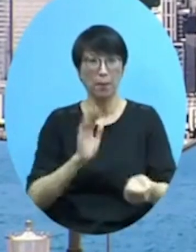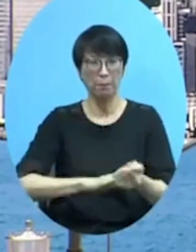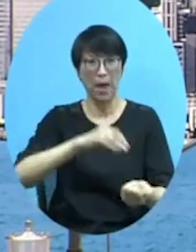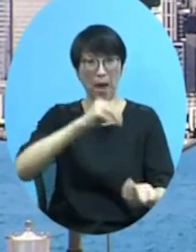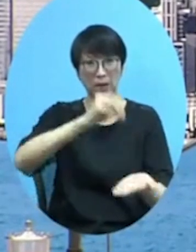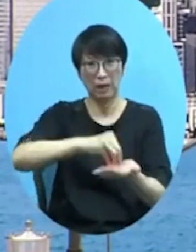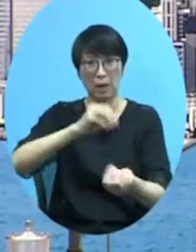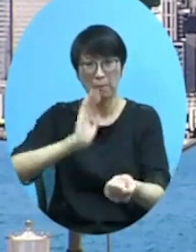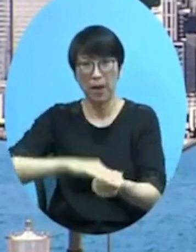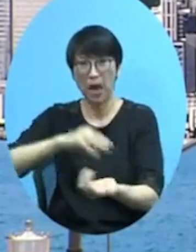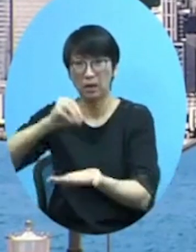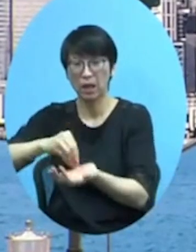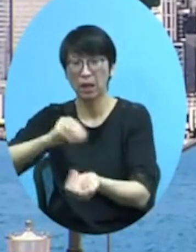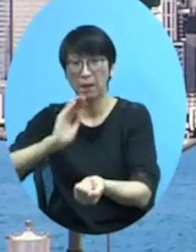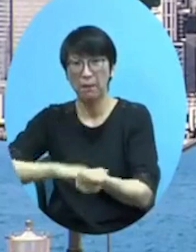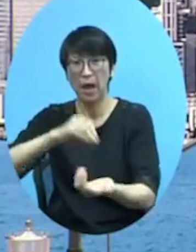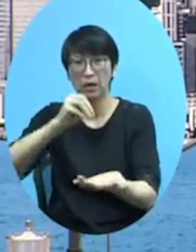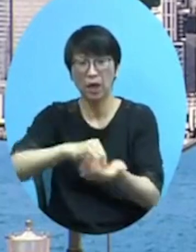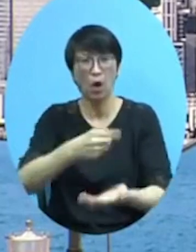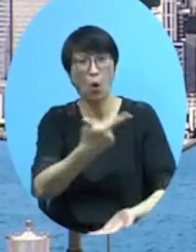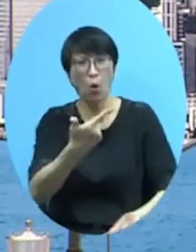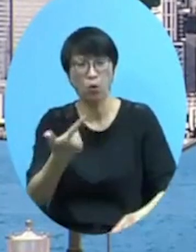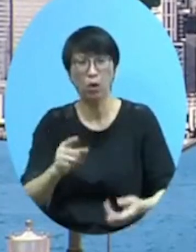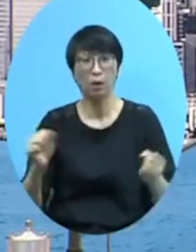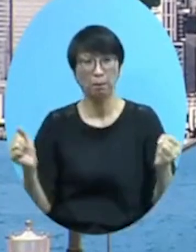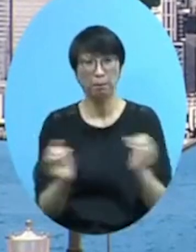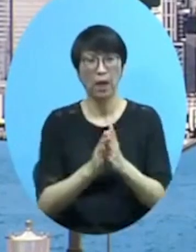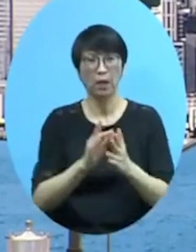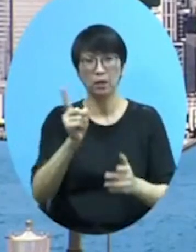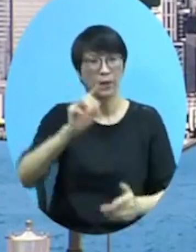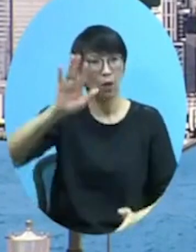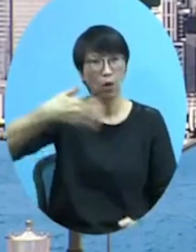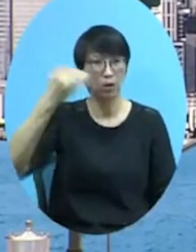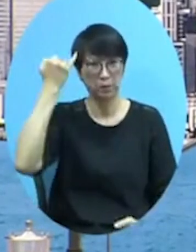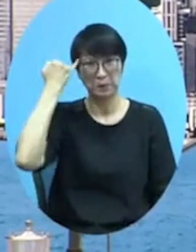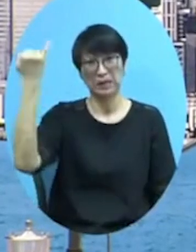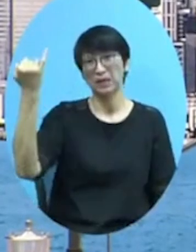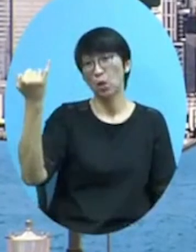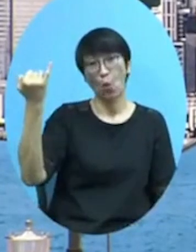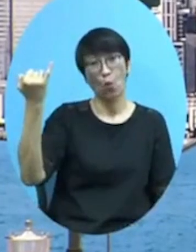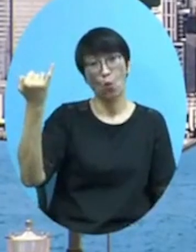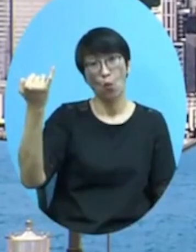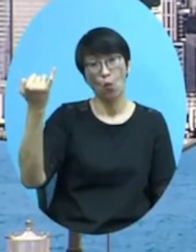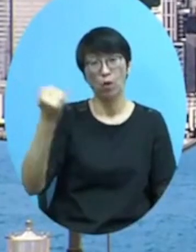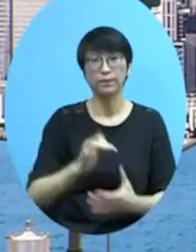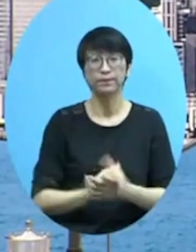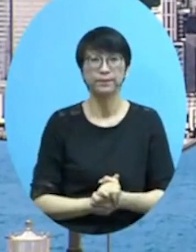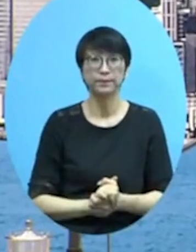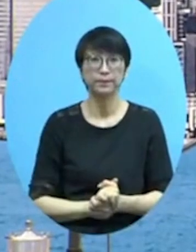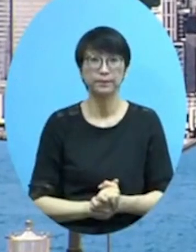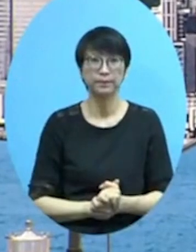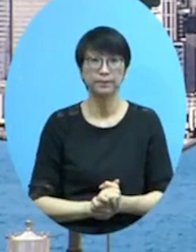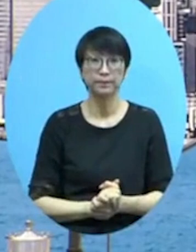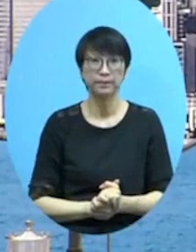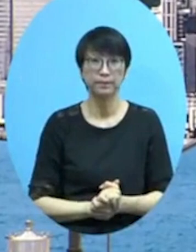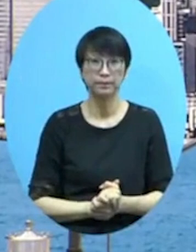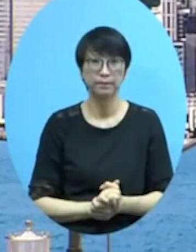with new cases with unidentified source. And also according to the history of these